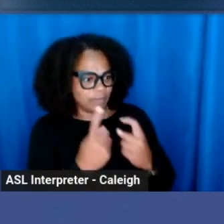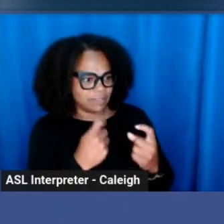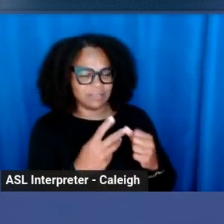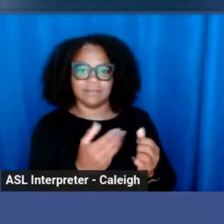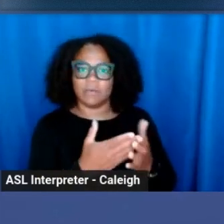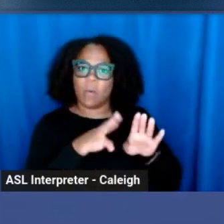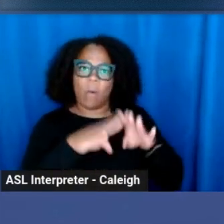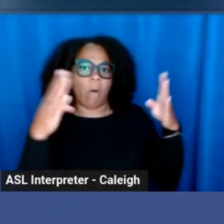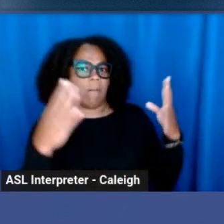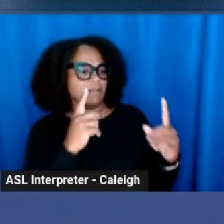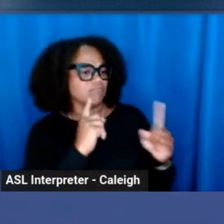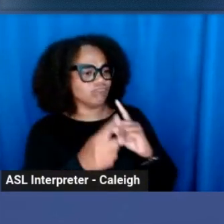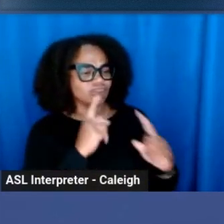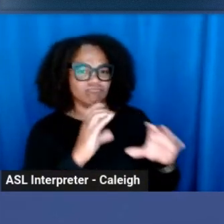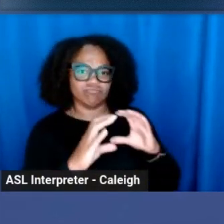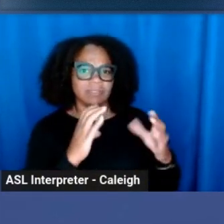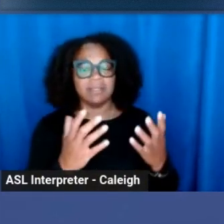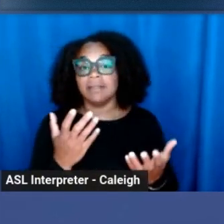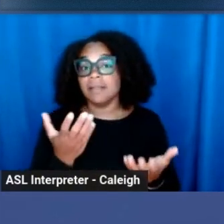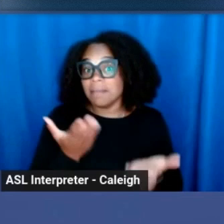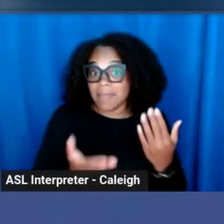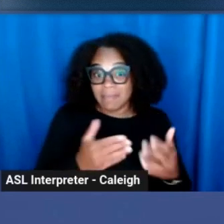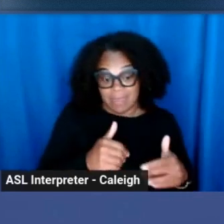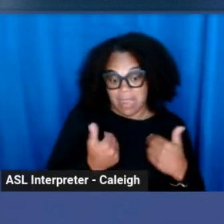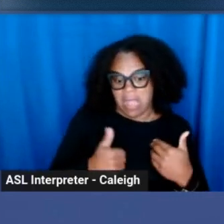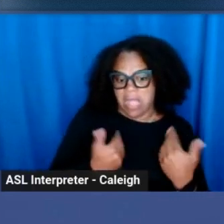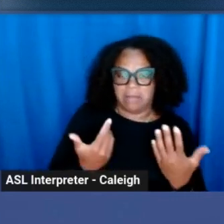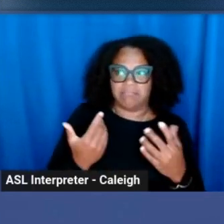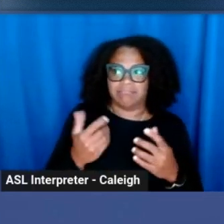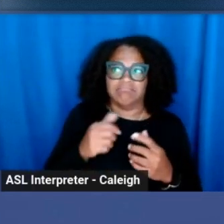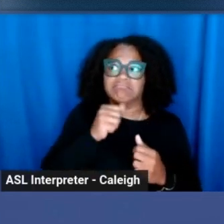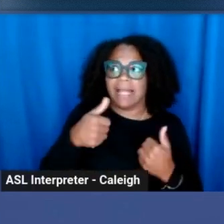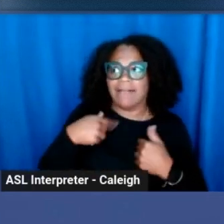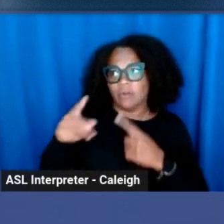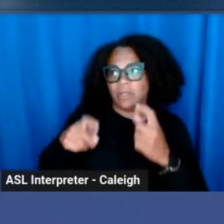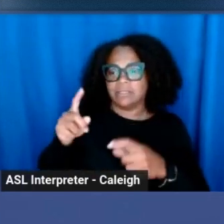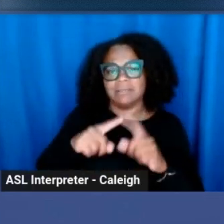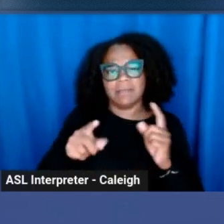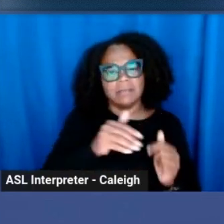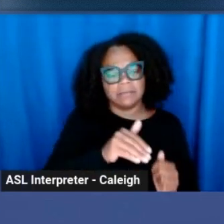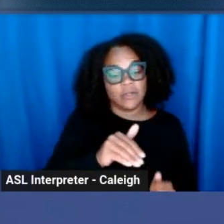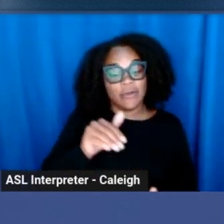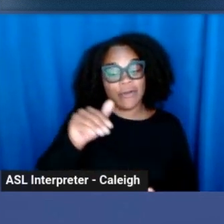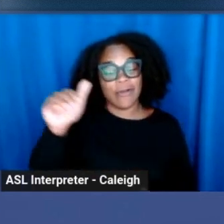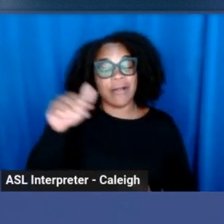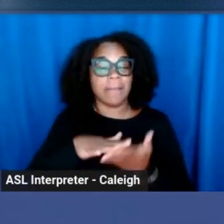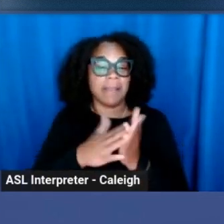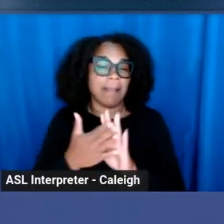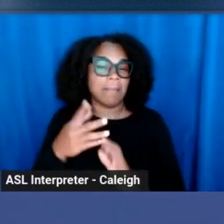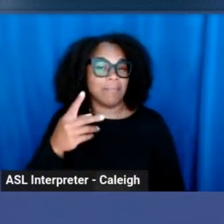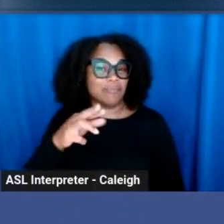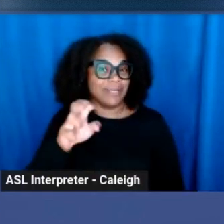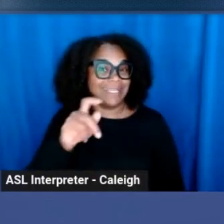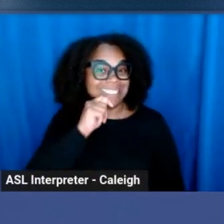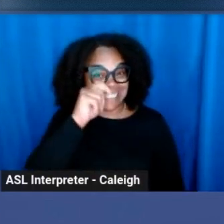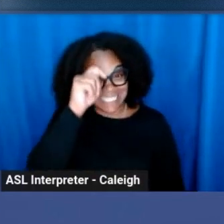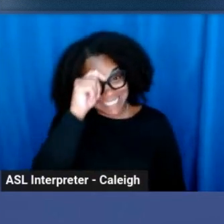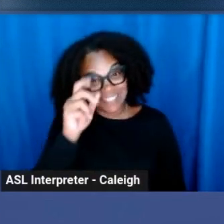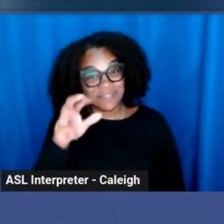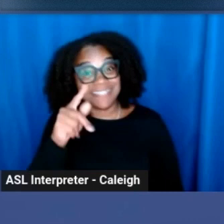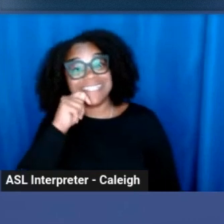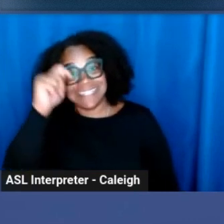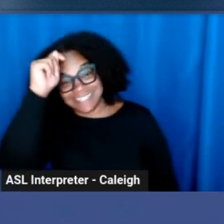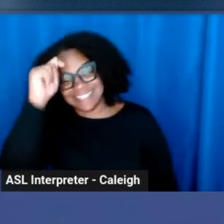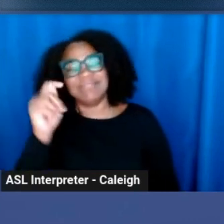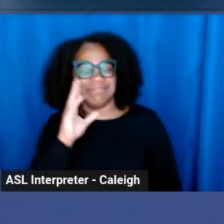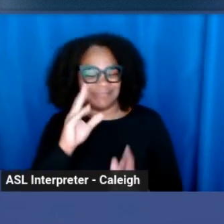said, you might not get questions when they're younger, but as they get older, especially when they hit that preteen teen age, you're